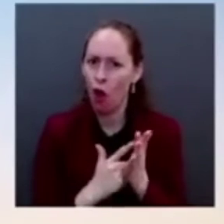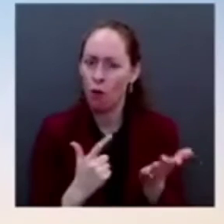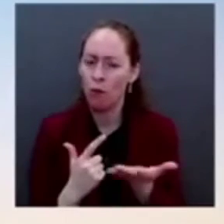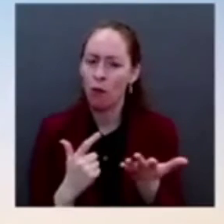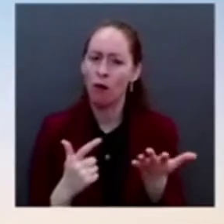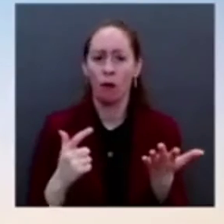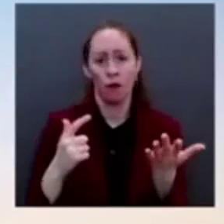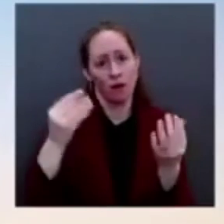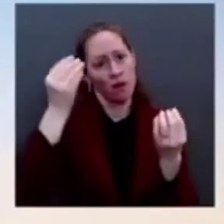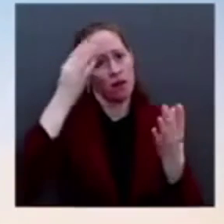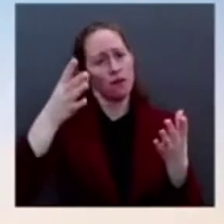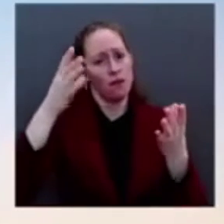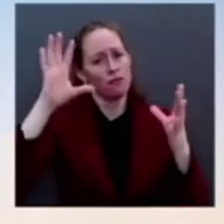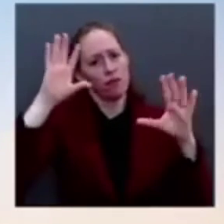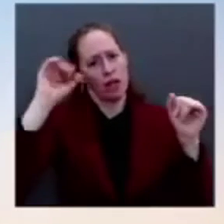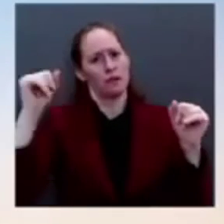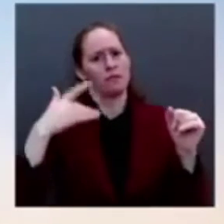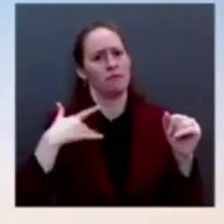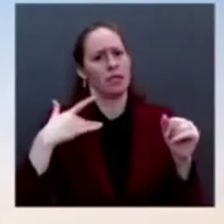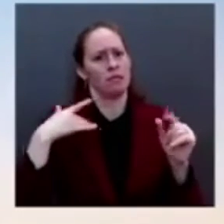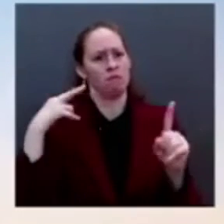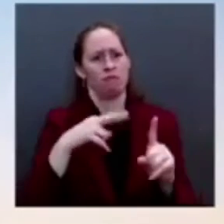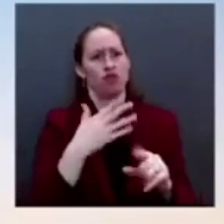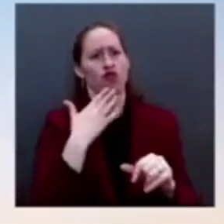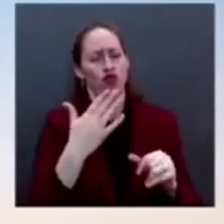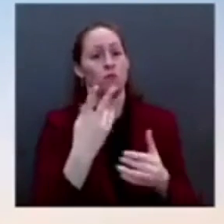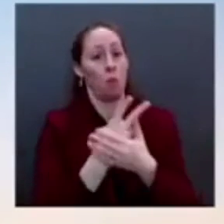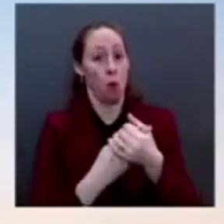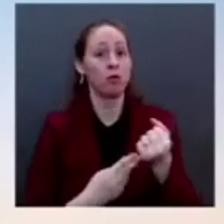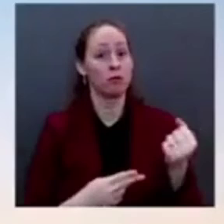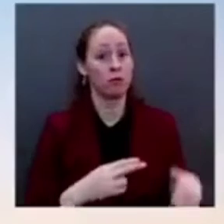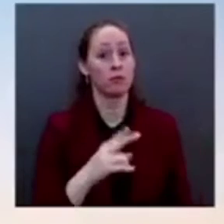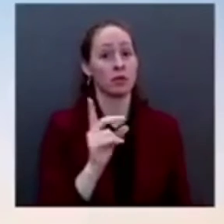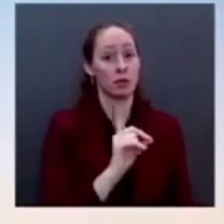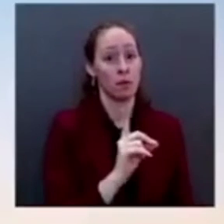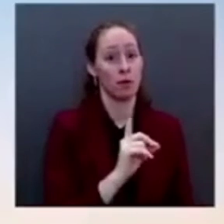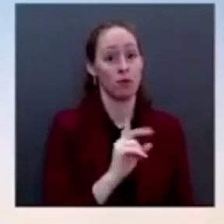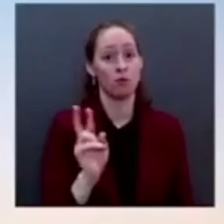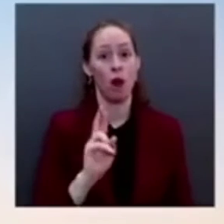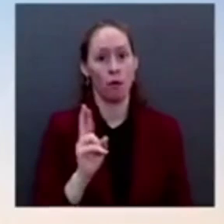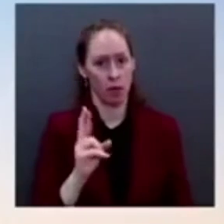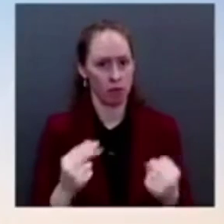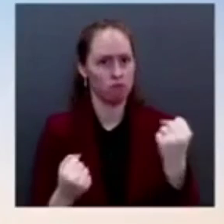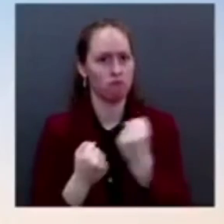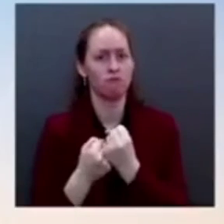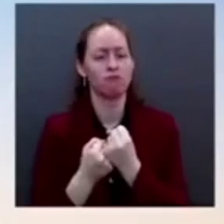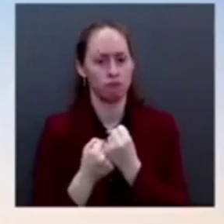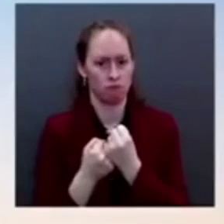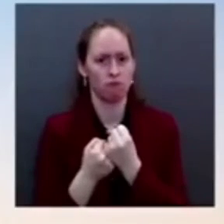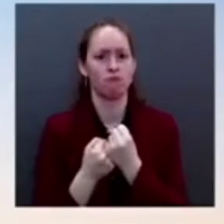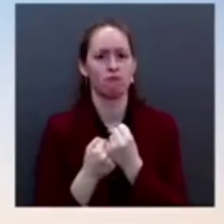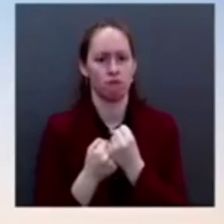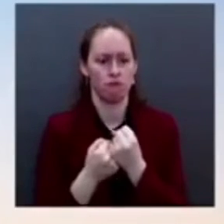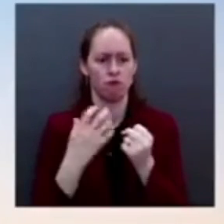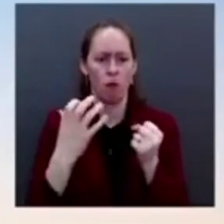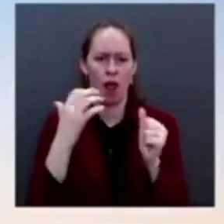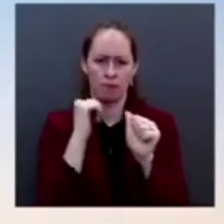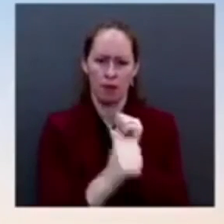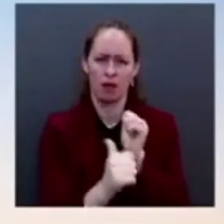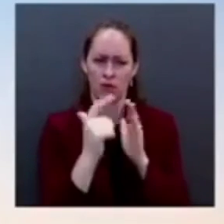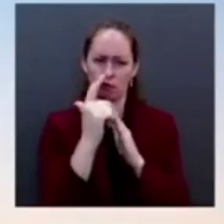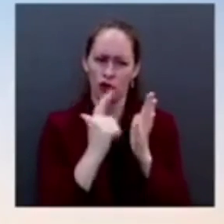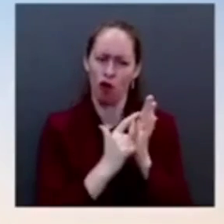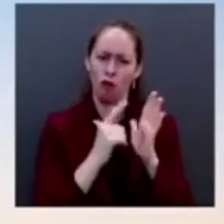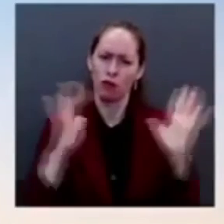address the power of tech platforms through antitrust legislation and to protect privacy. I don't think we've done a statement yet of administrative policy on this particular